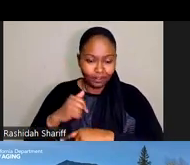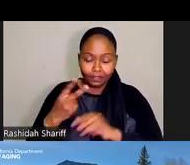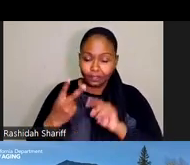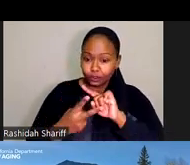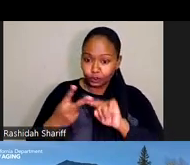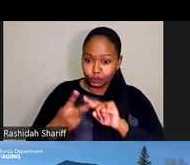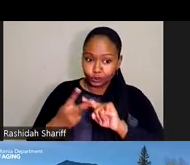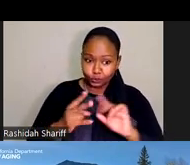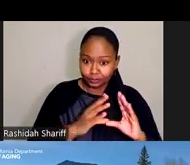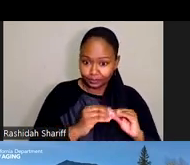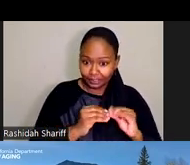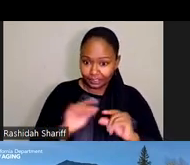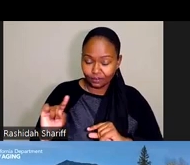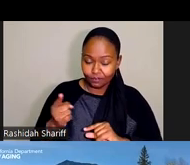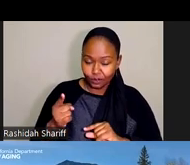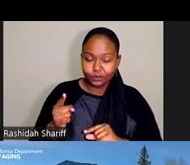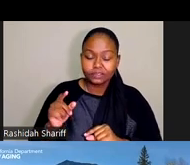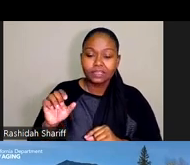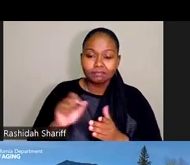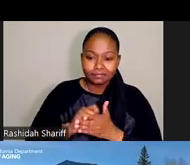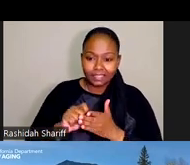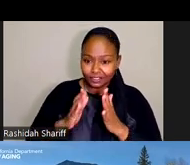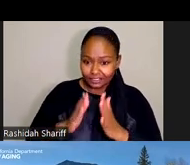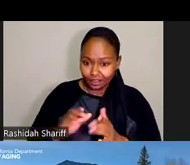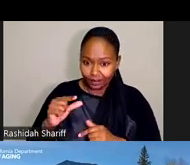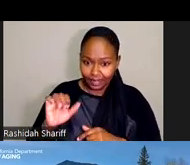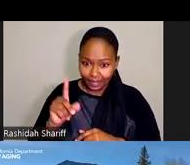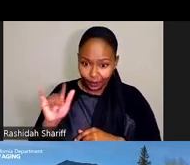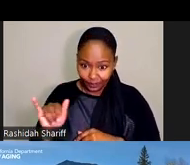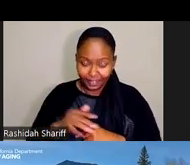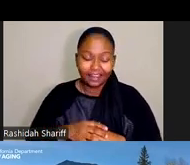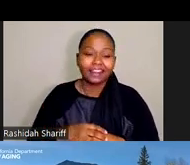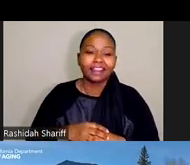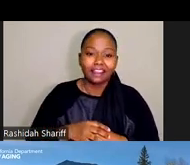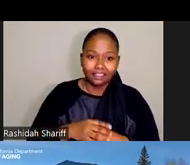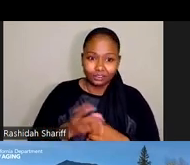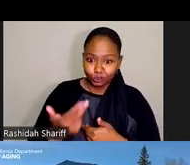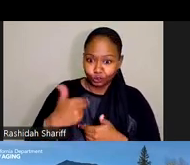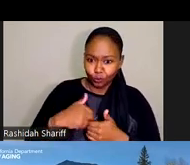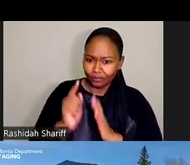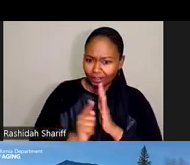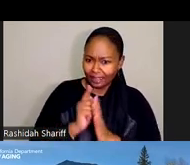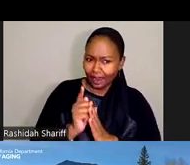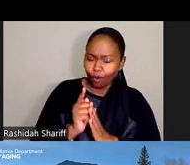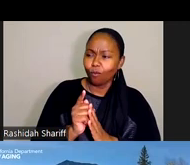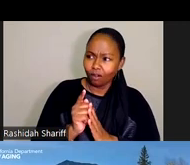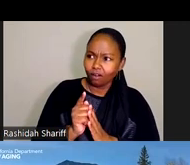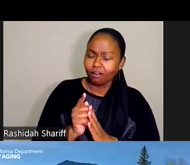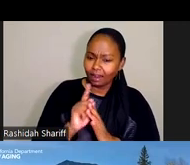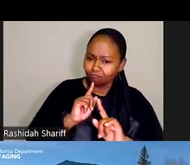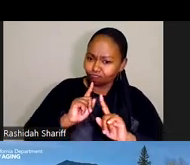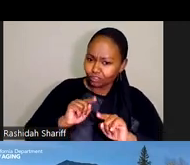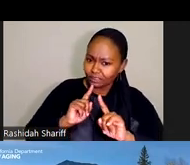starting first with Secretary Galli, who who joined the group for about an hour and took a number of questions.